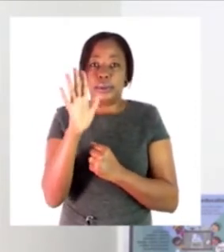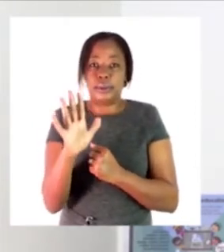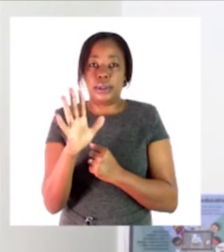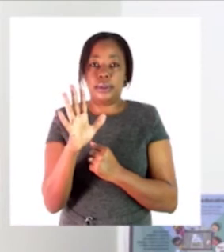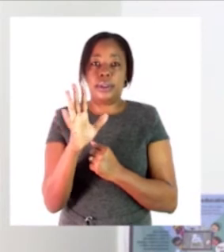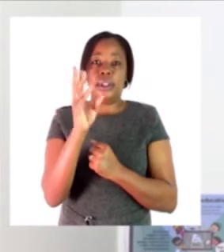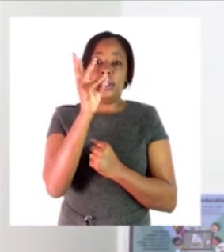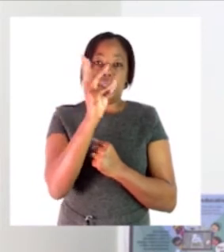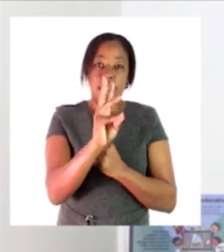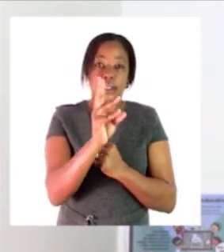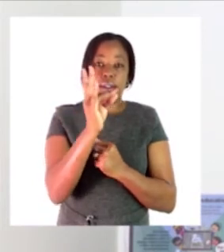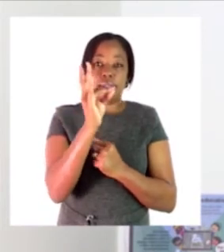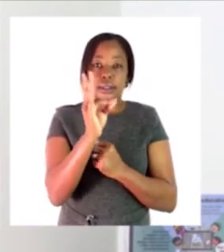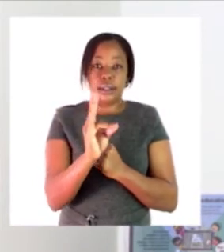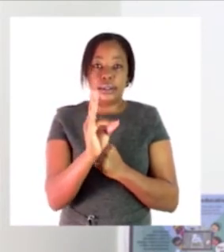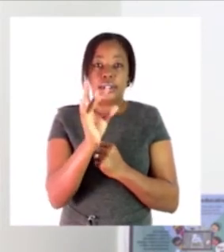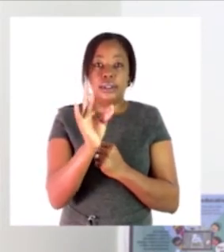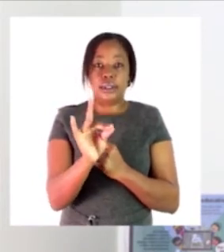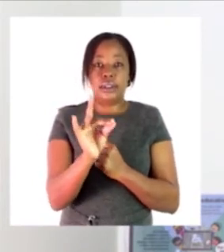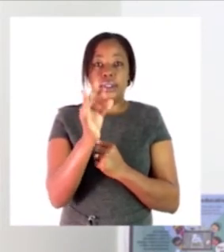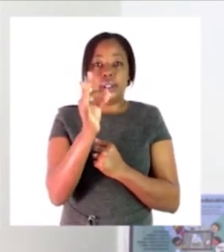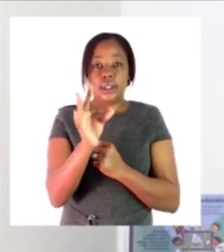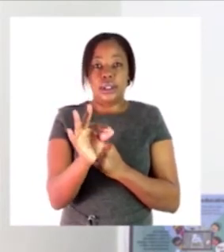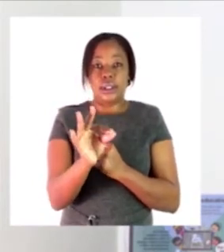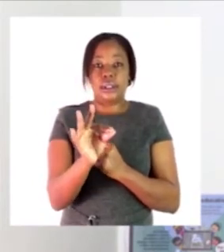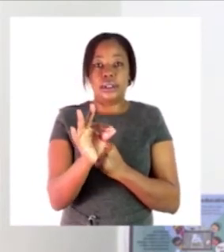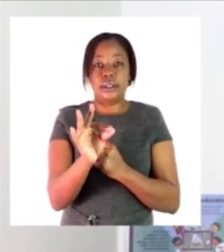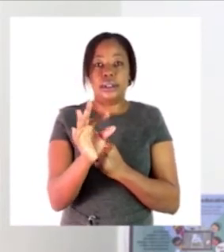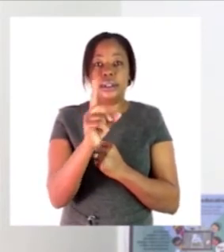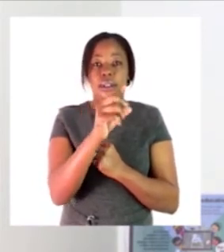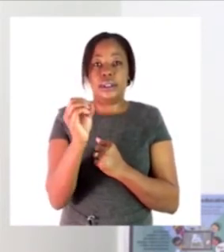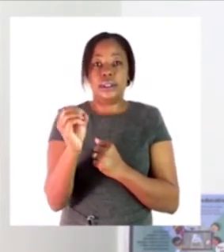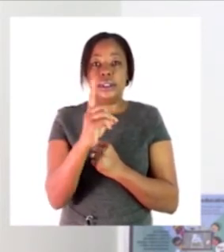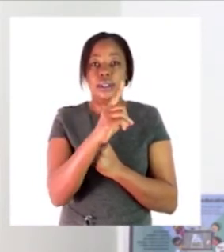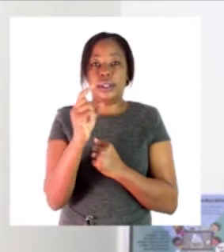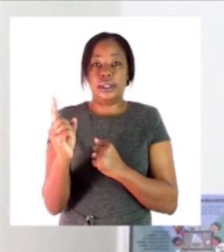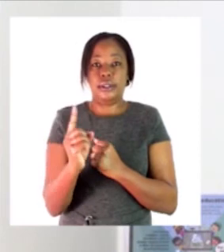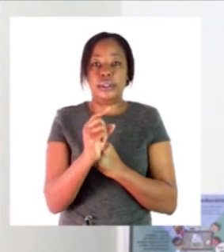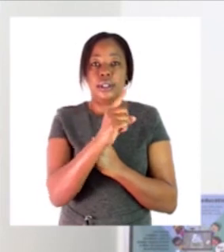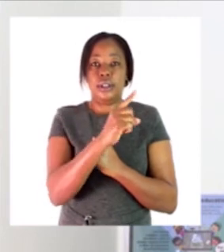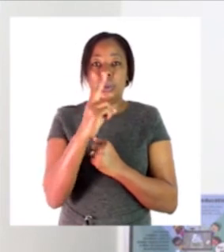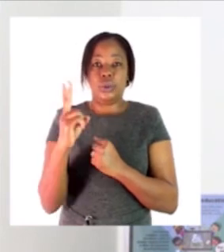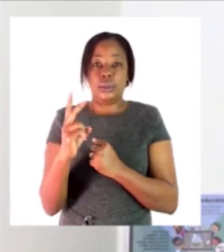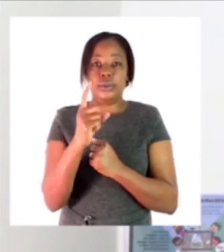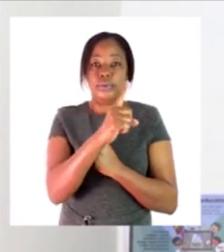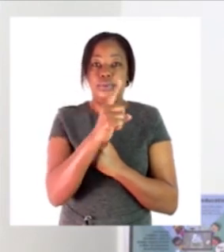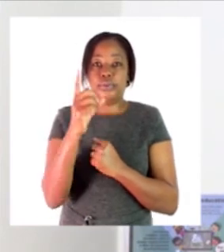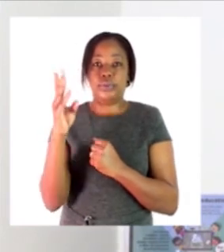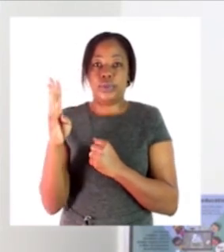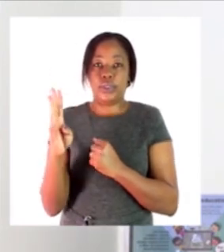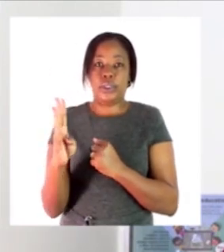five six seven eight nine ten eleven twelve thirteen